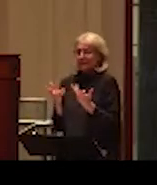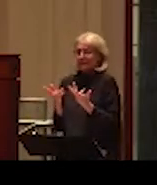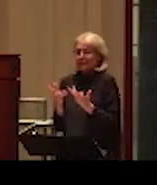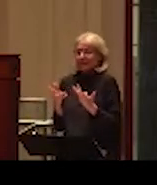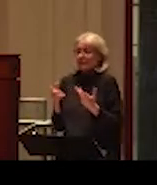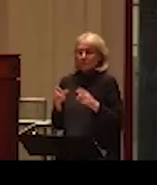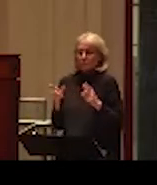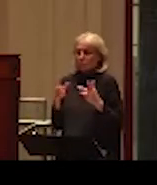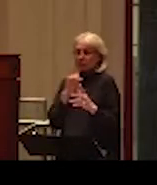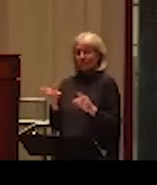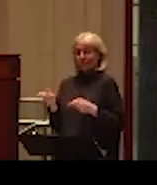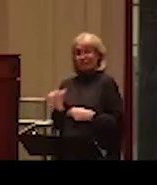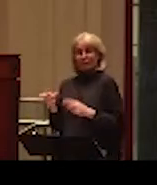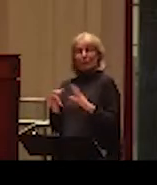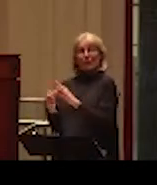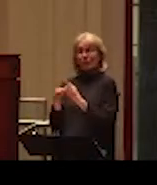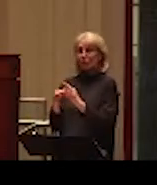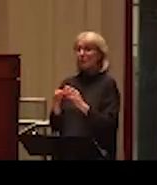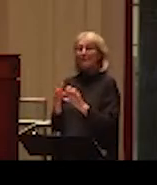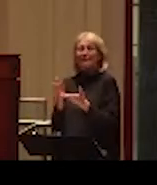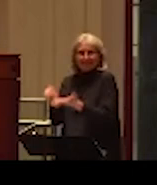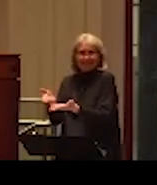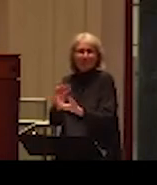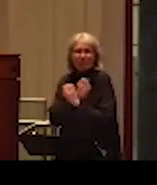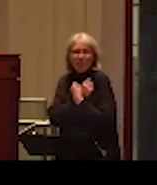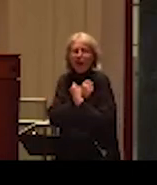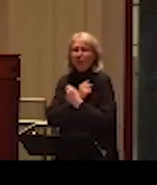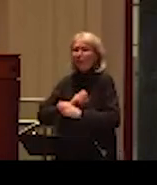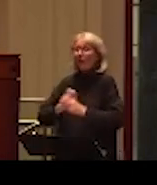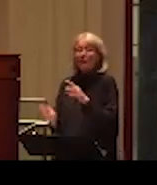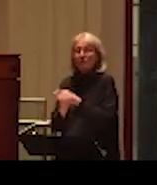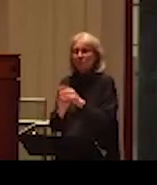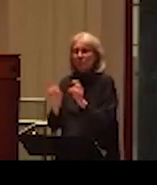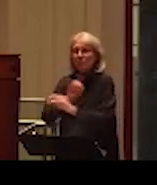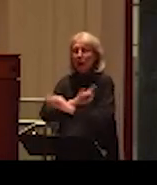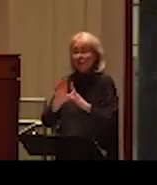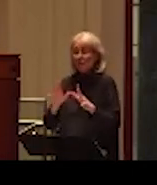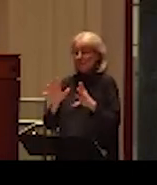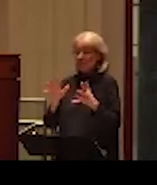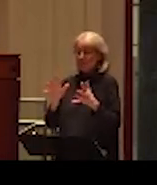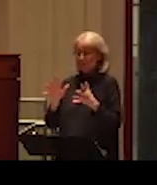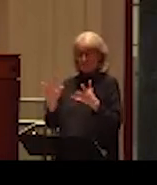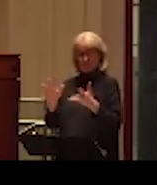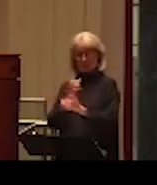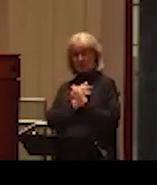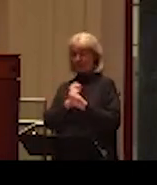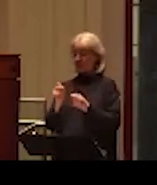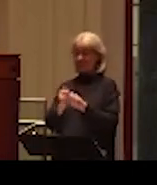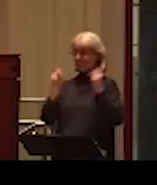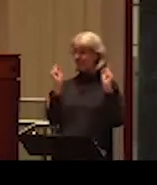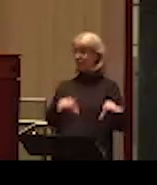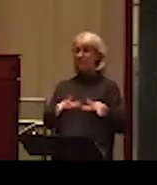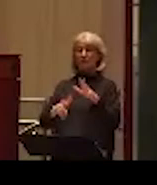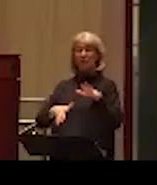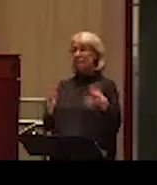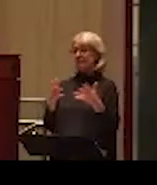love, and then when violence happens, it's not easy for them just to destroy all that, especially if there are children in the relationship.